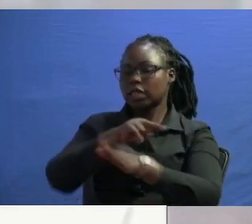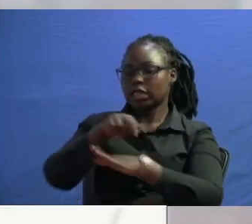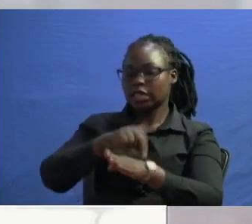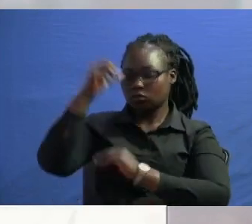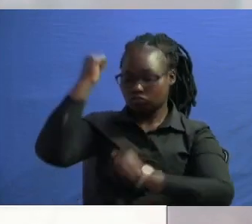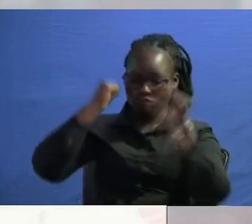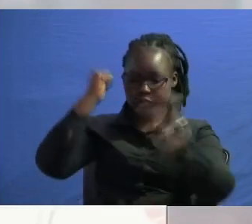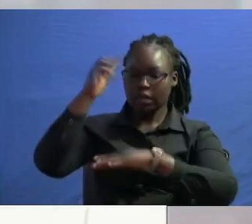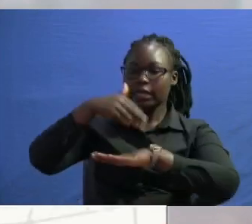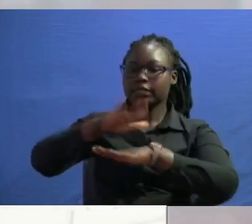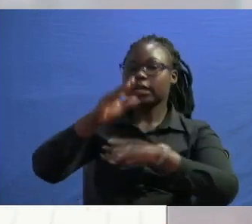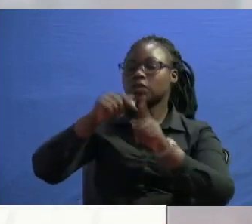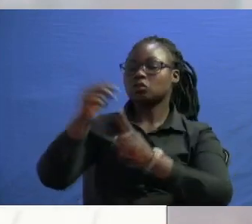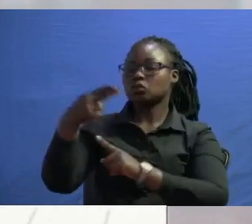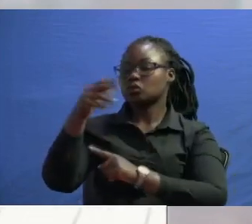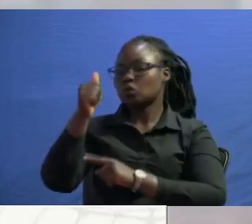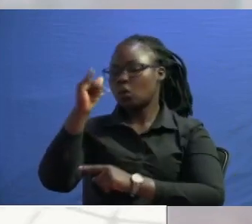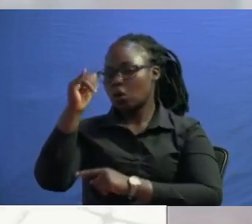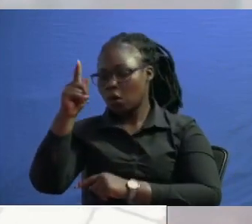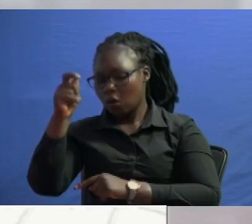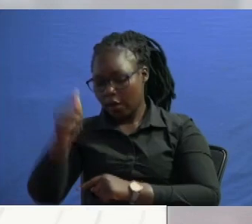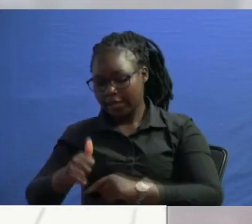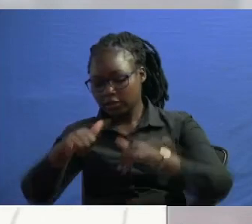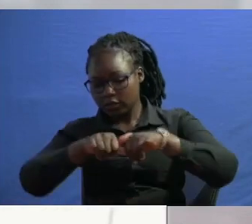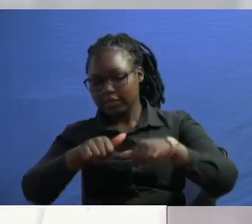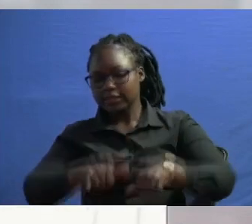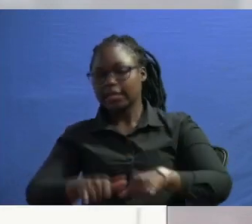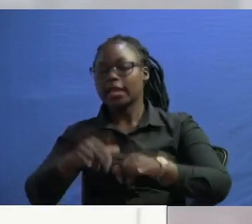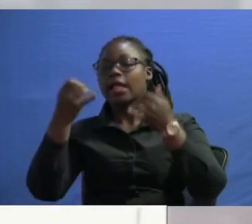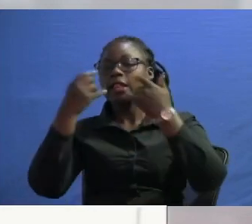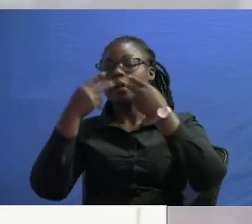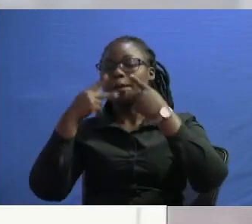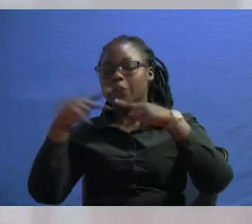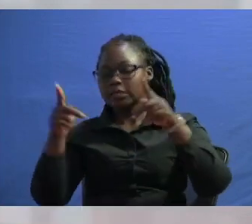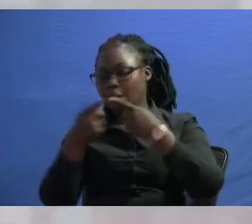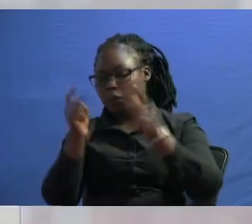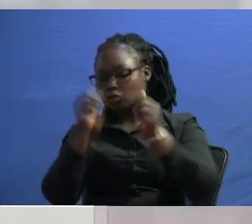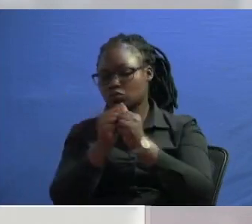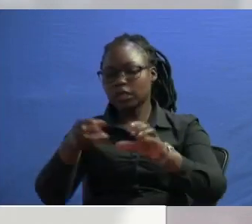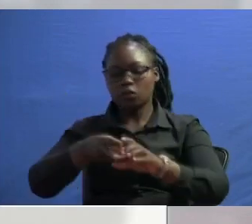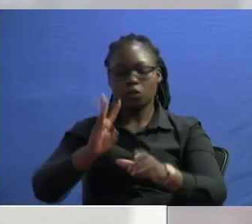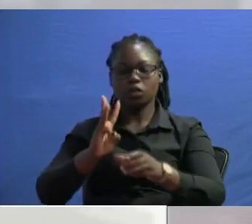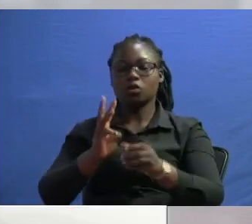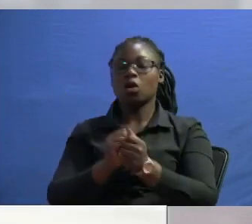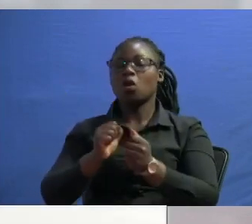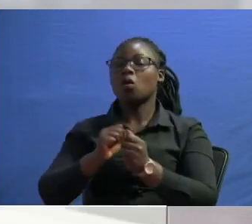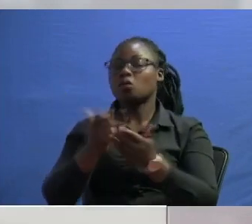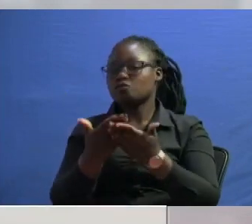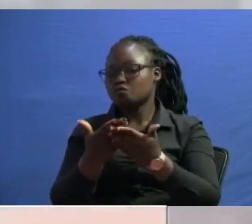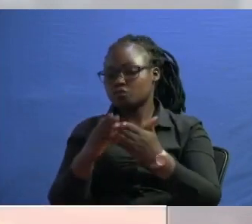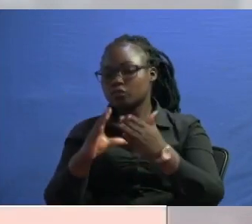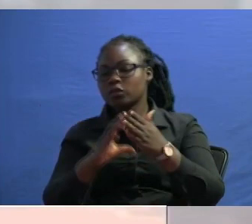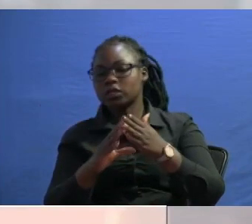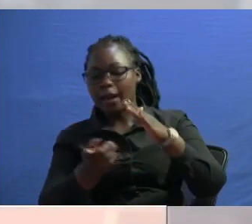be sent to haiti to keep the peace mission and of course now with the resignation of the the prime minister now